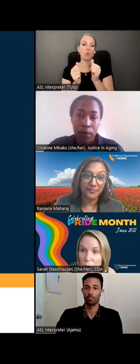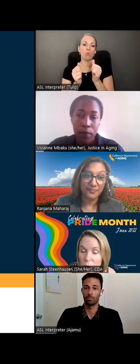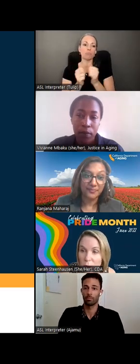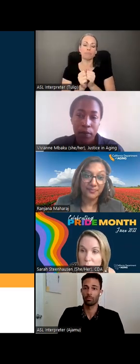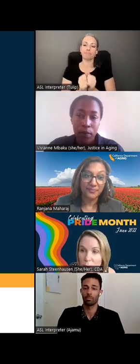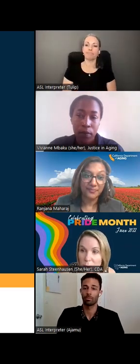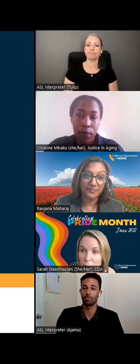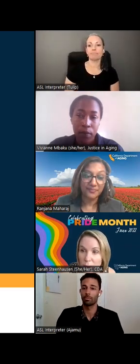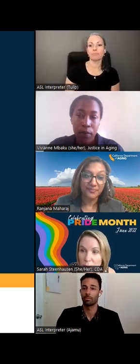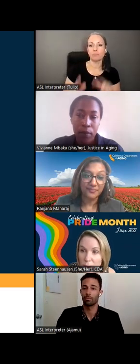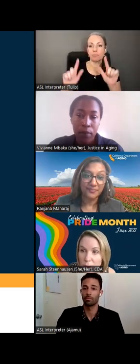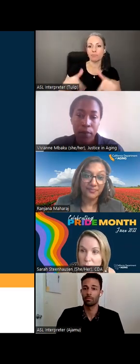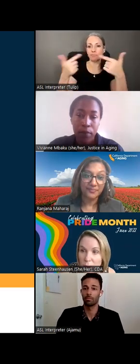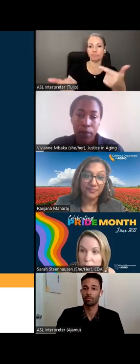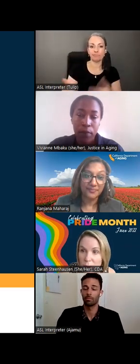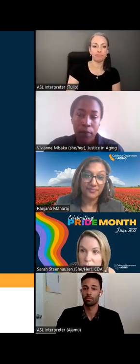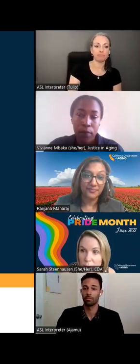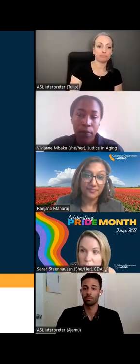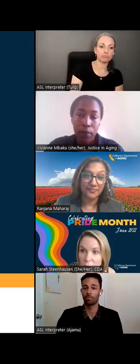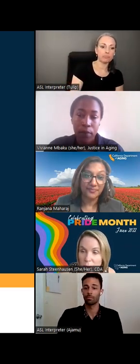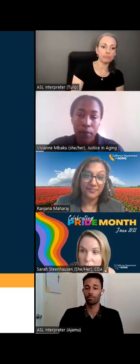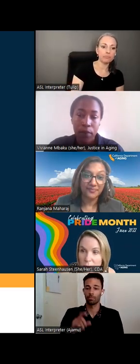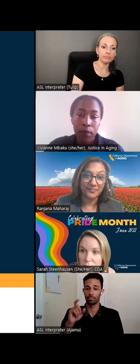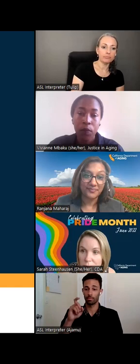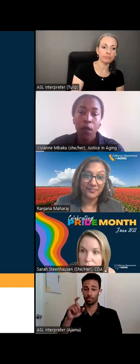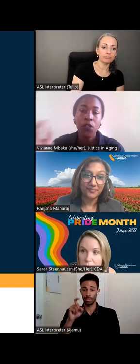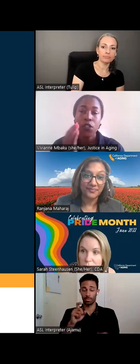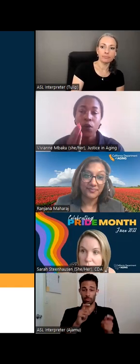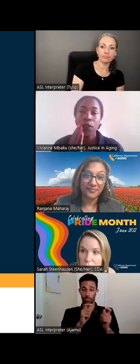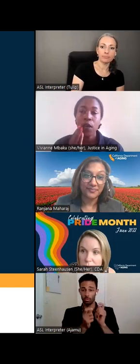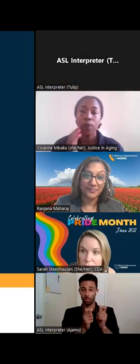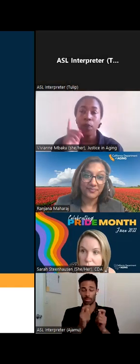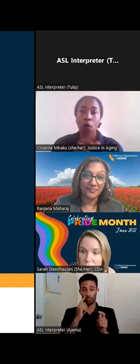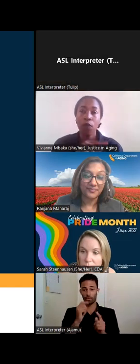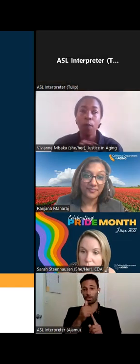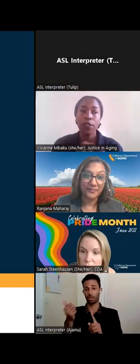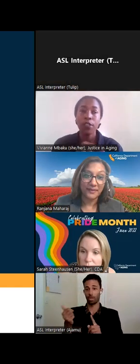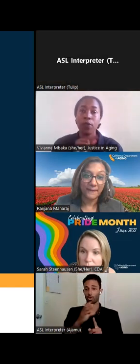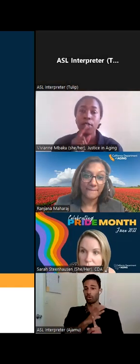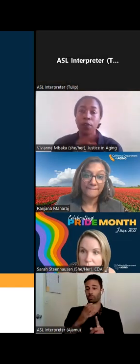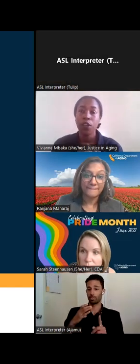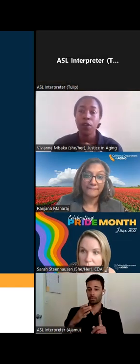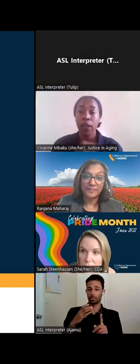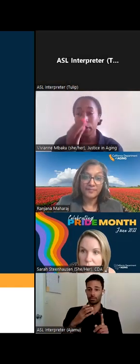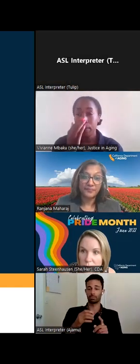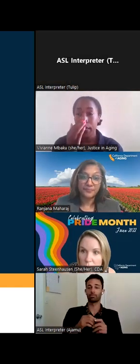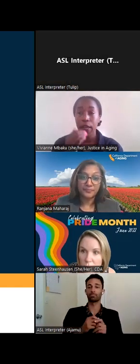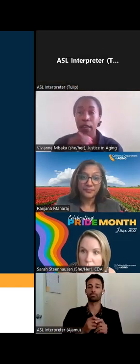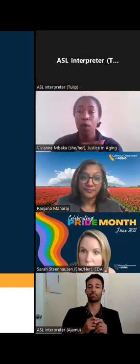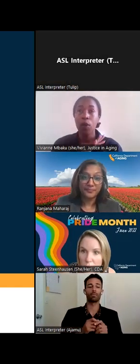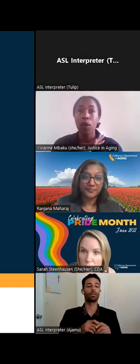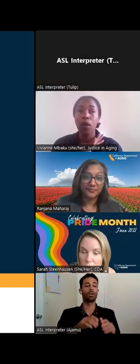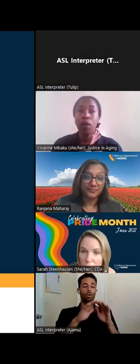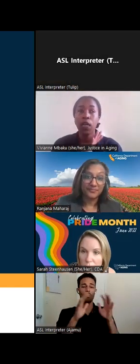all of our other mpa committees stakeholder committees so the overall principles that ronjana read at the